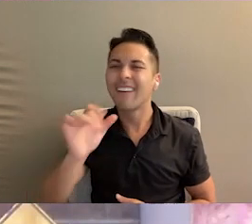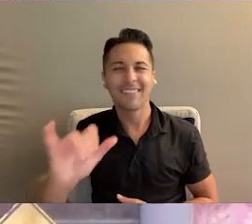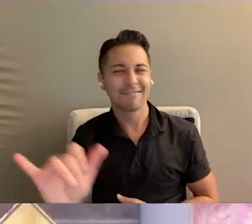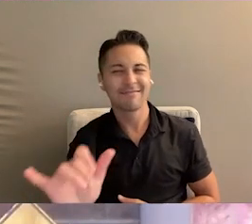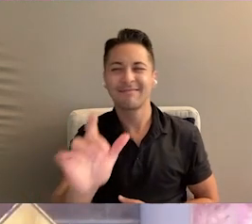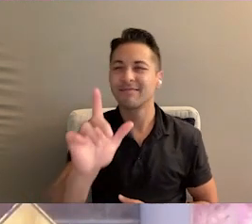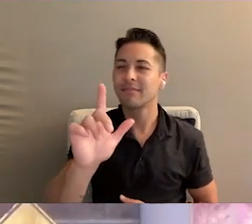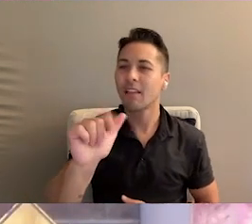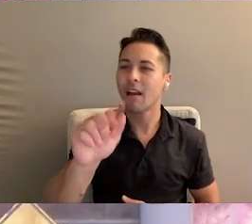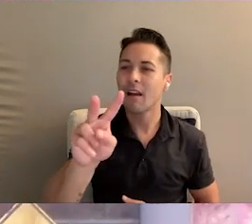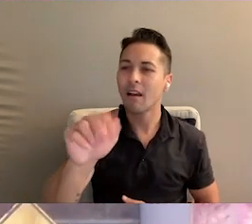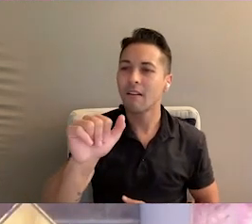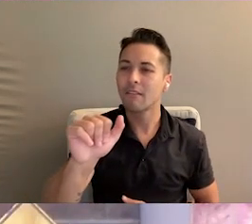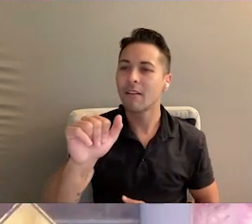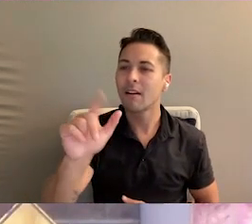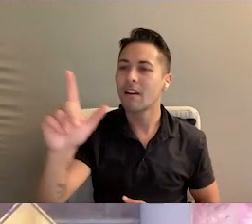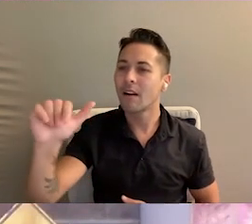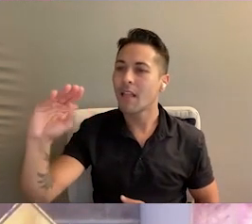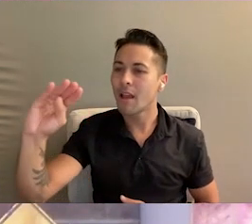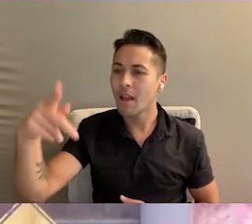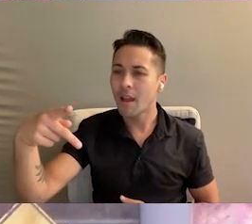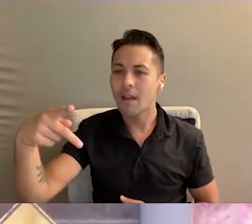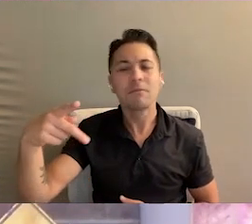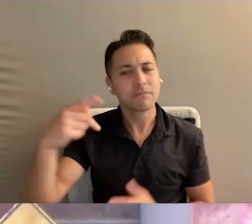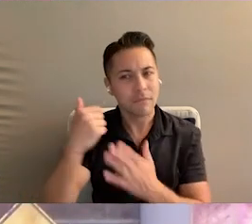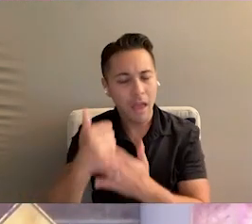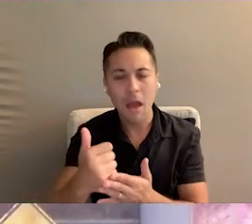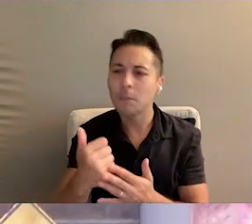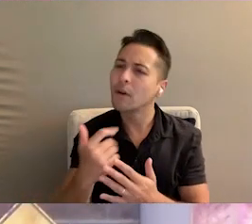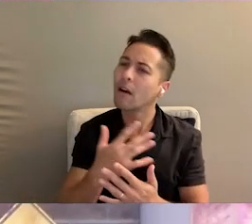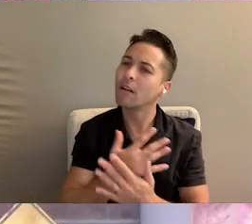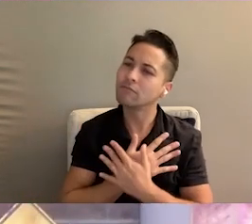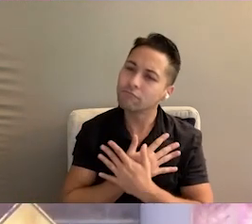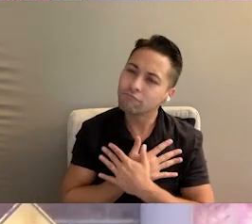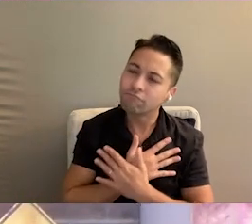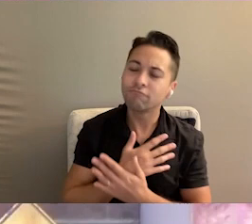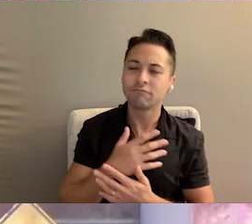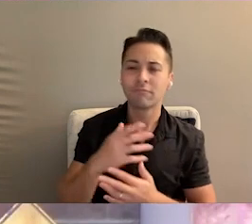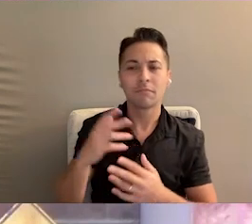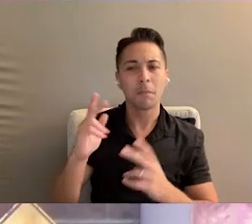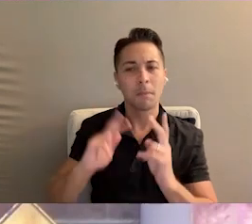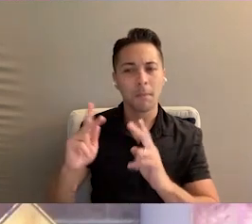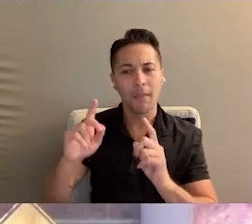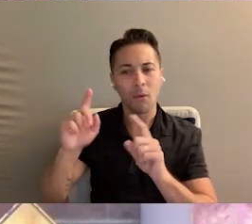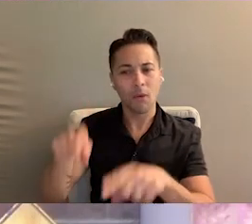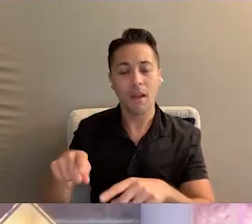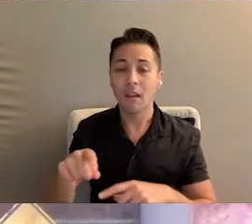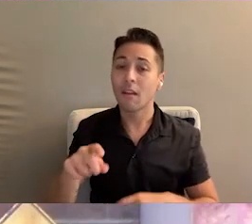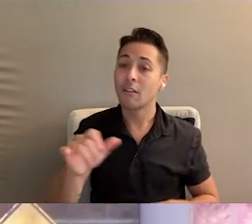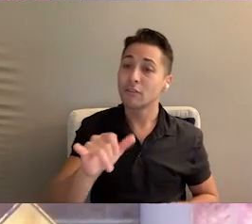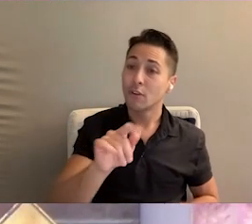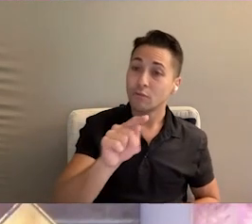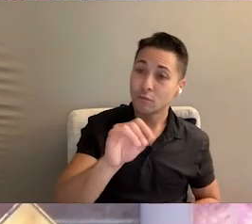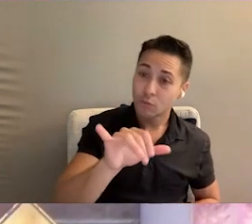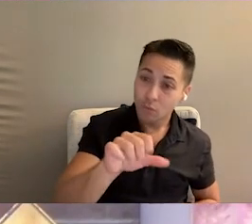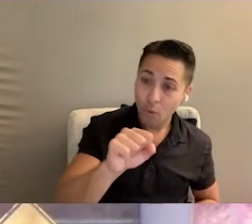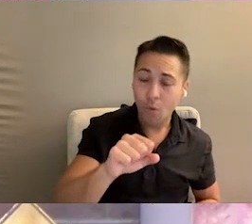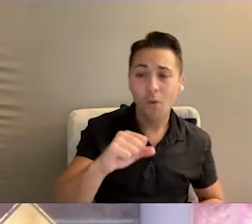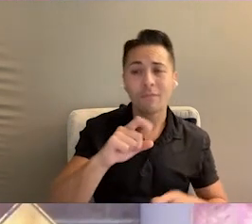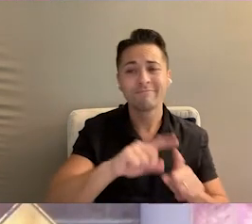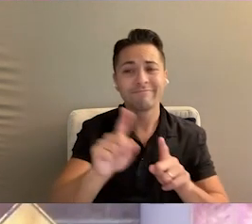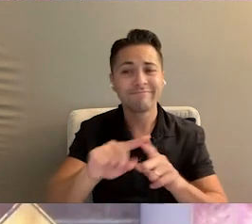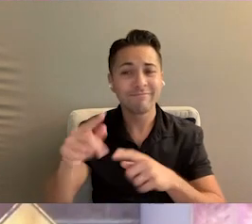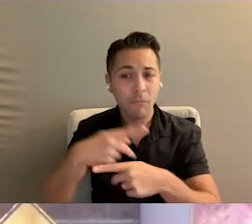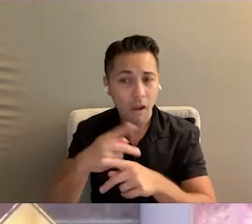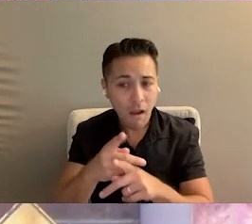lava lamps to help soothe and ease the attendees. Aside from the sensory toys and products, we